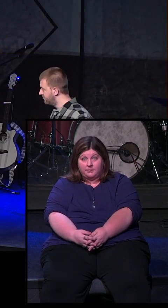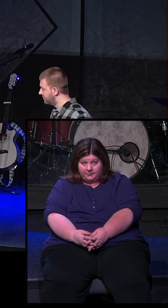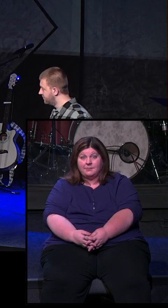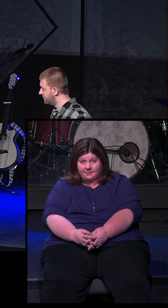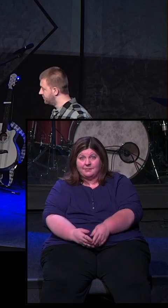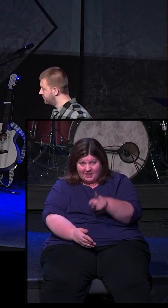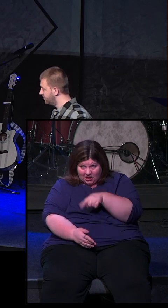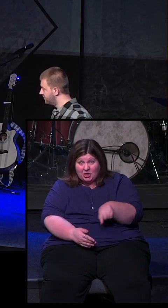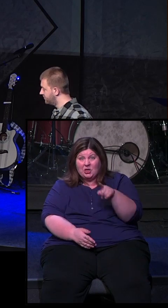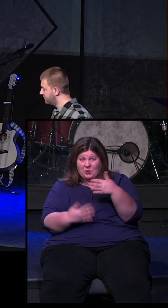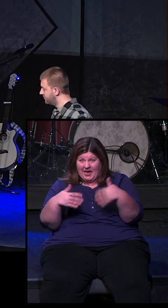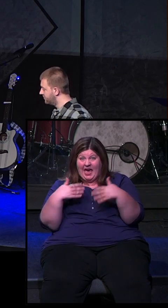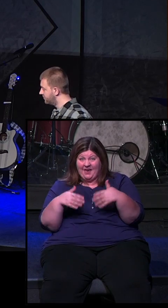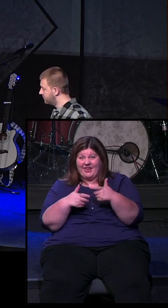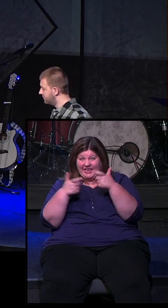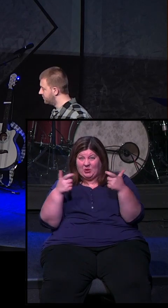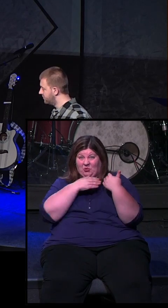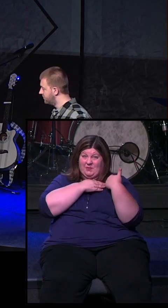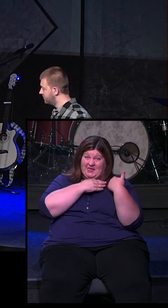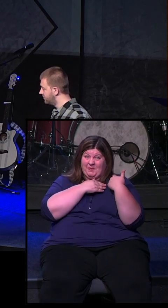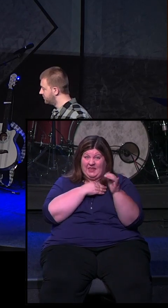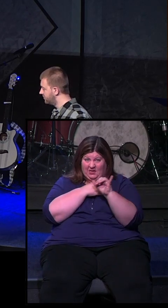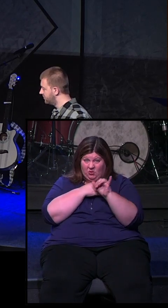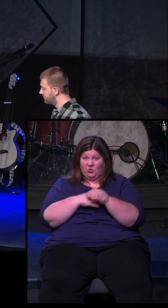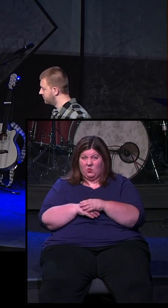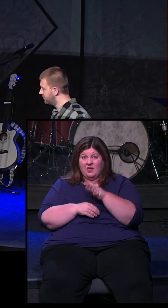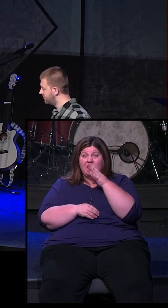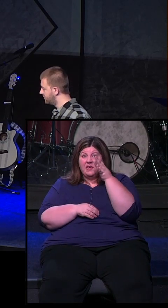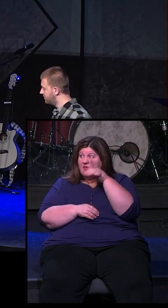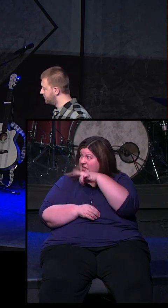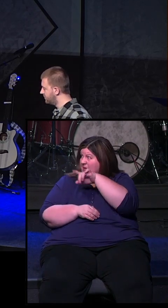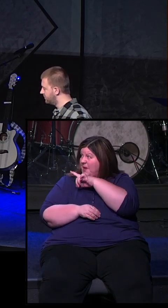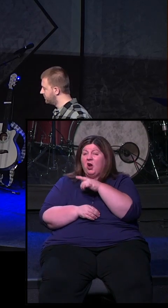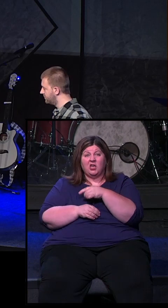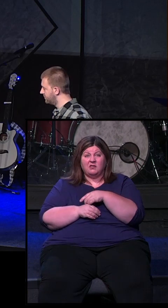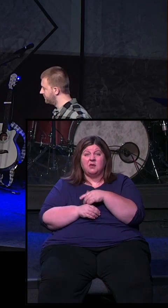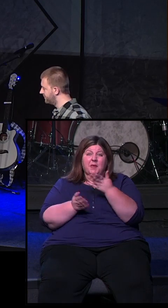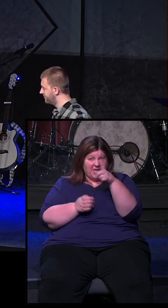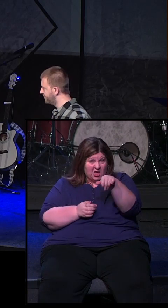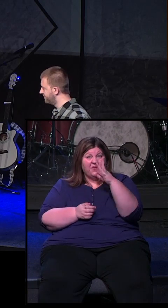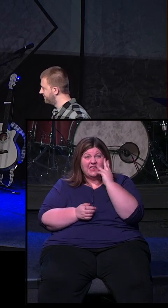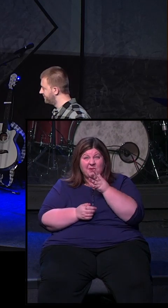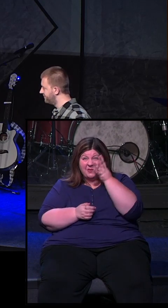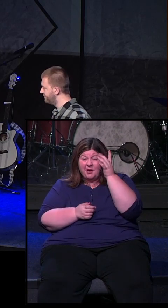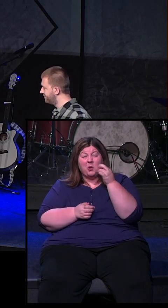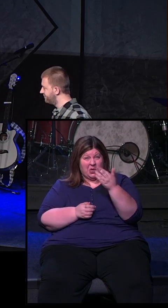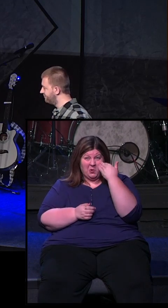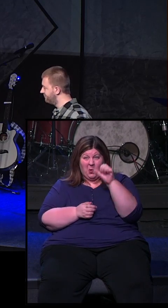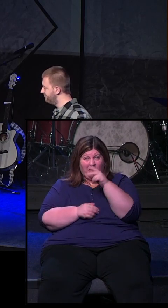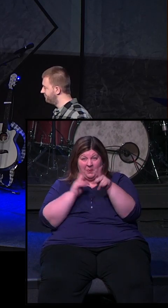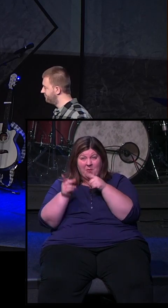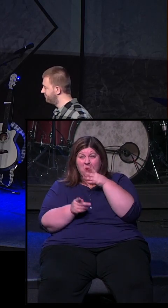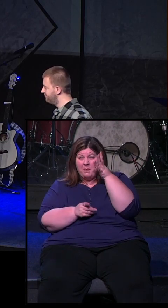have a huge role in this. These parents, most of you have been parents, or know parents. Parenting is hard. It is